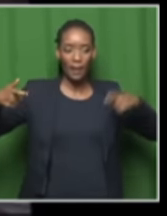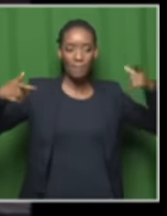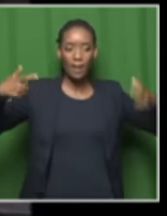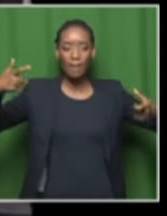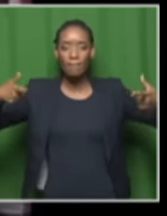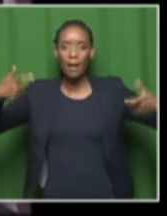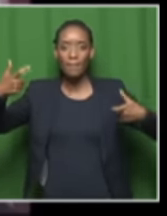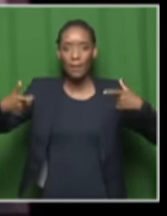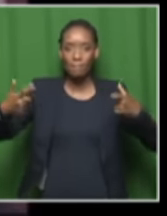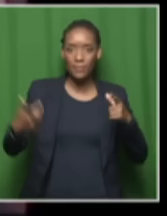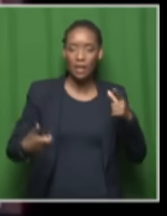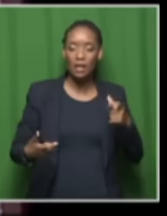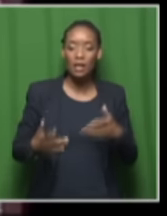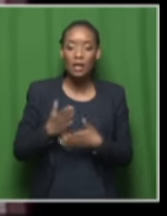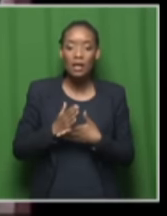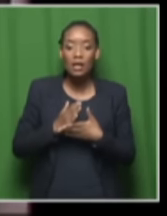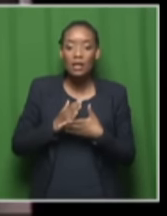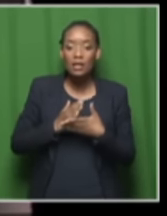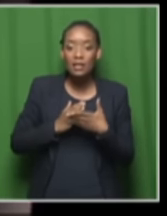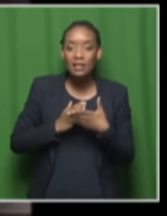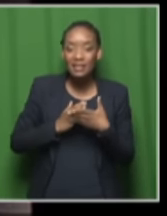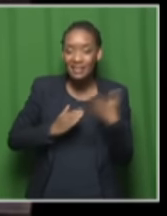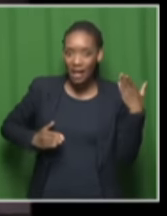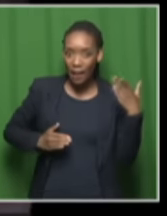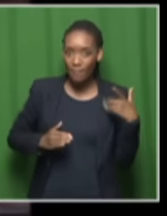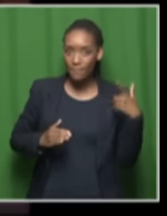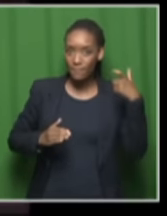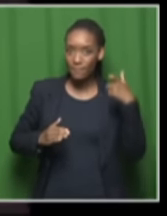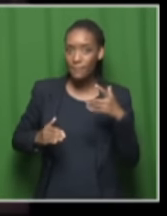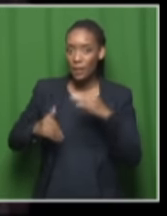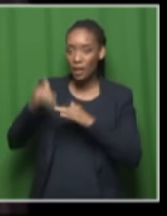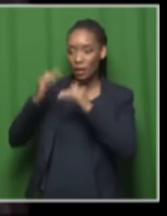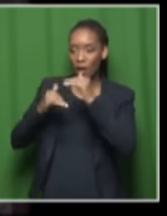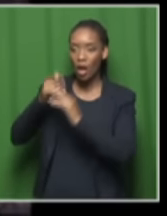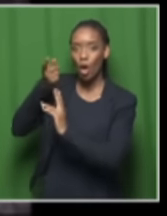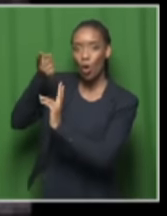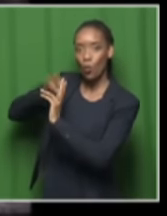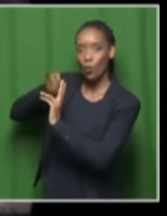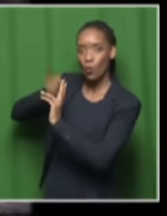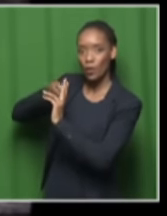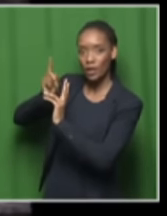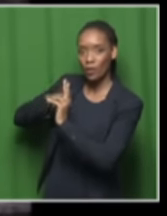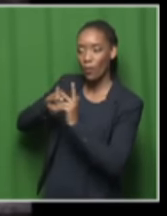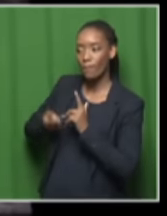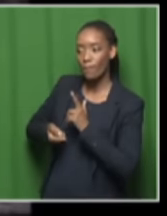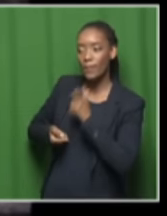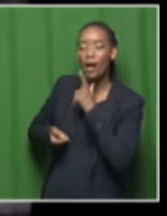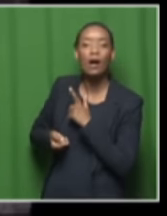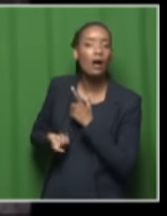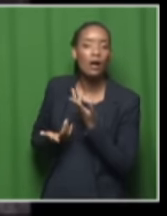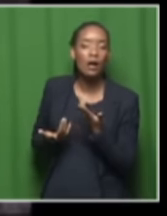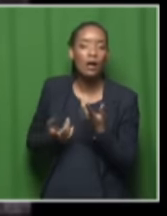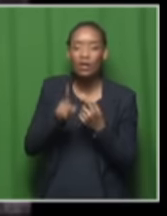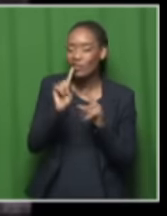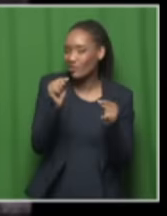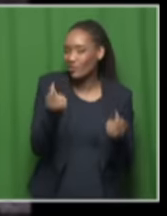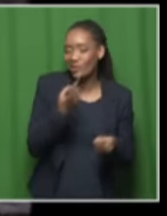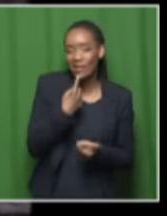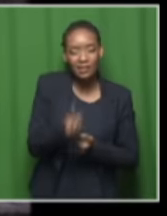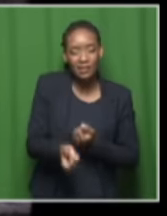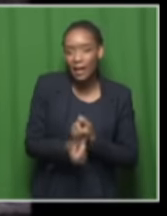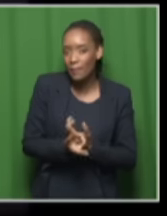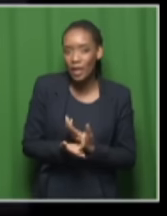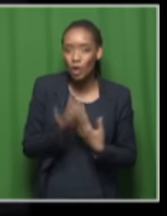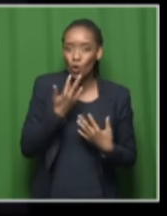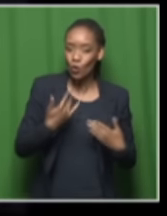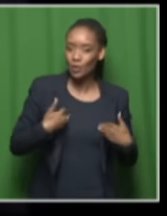some of the shots struck the windows at shows and vice versa so you can't really say what actually happened who started